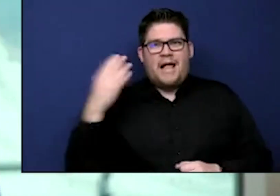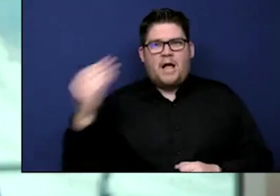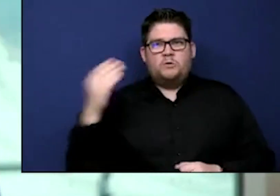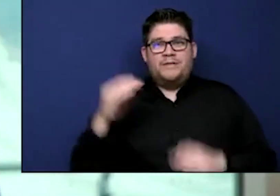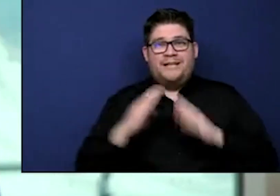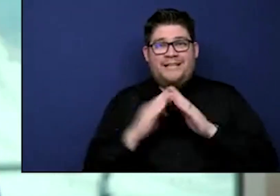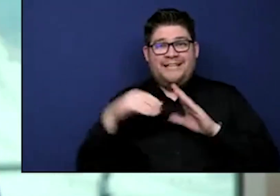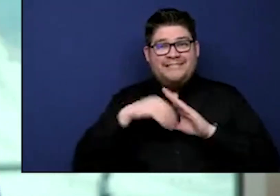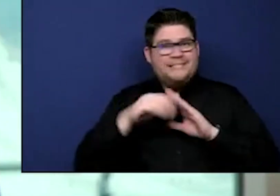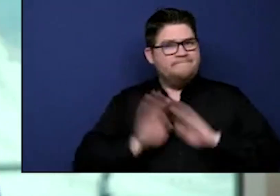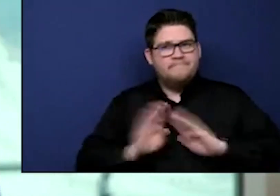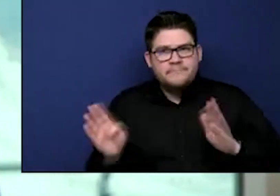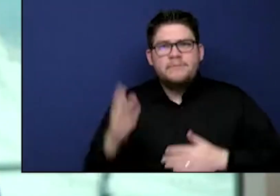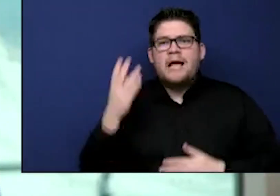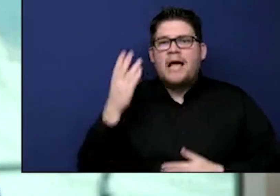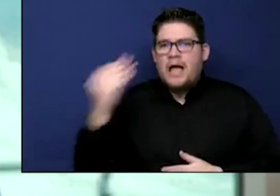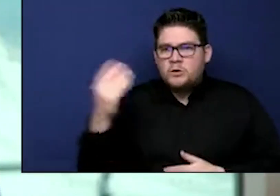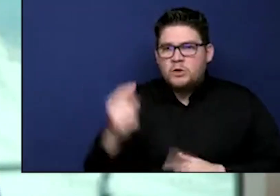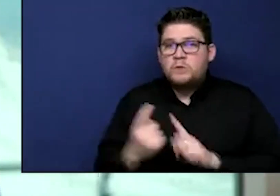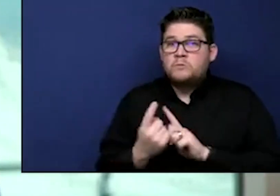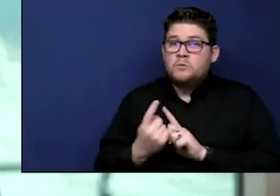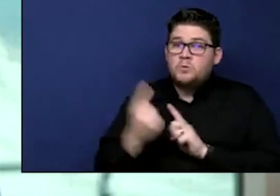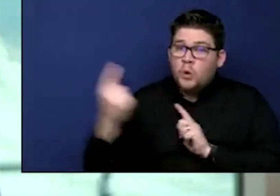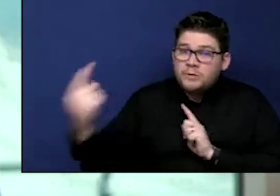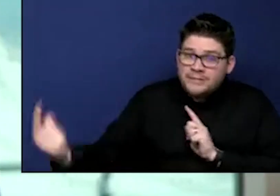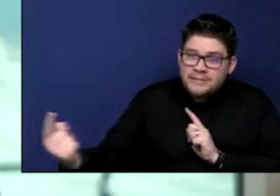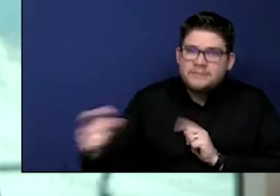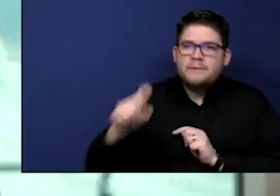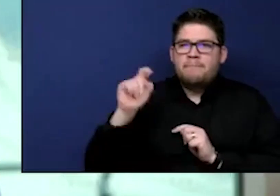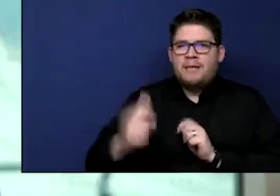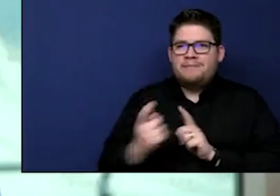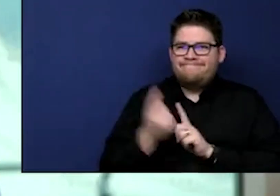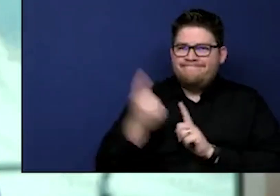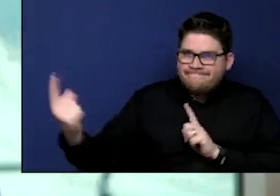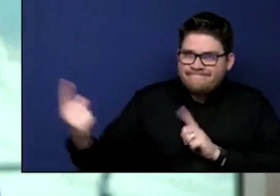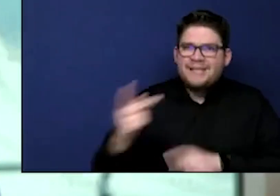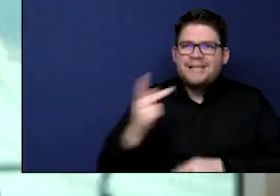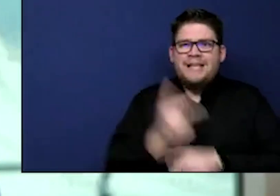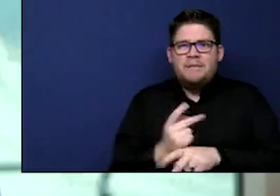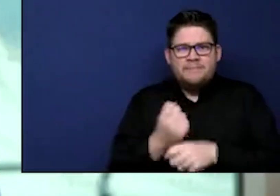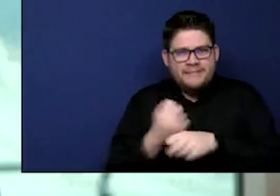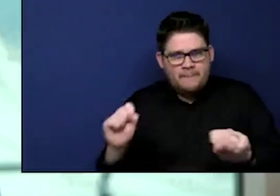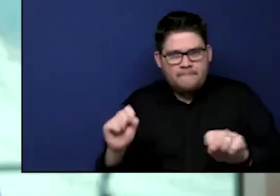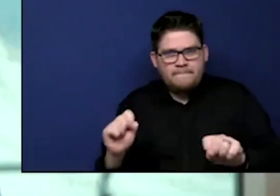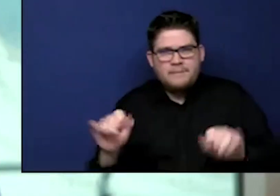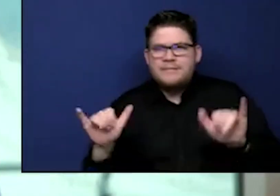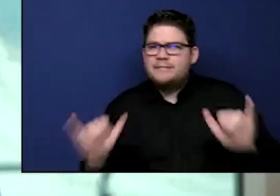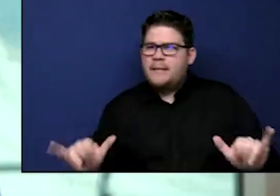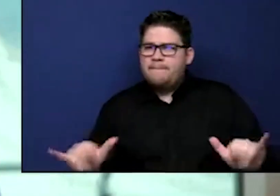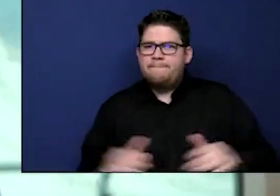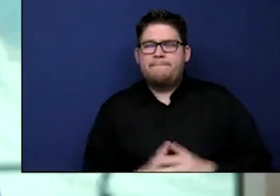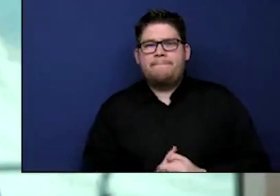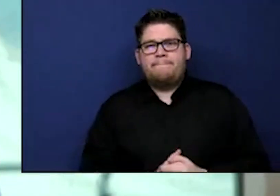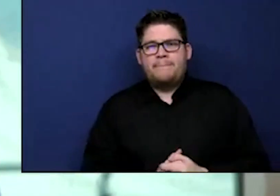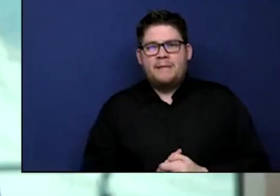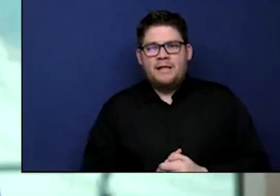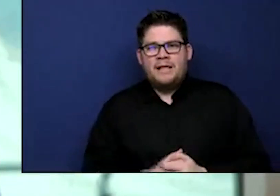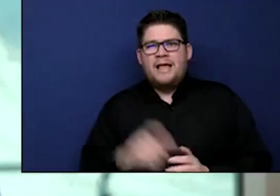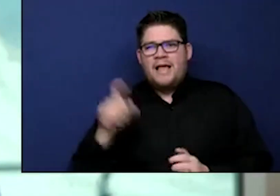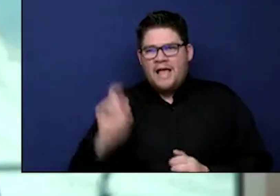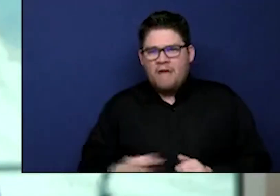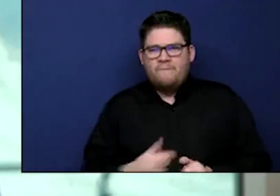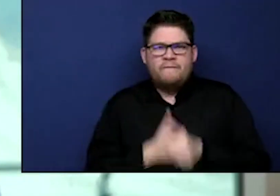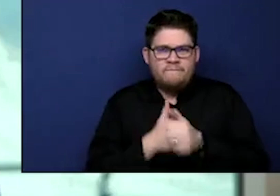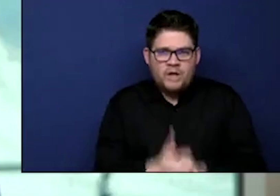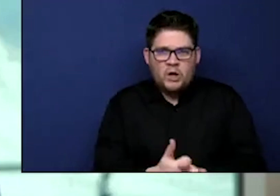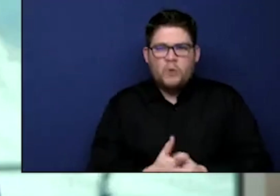keep our distance. We need to keep safe. So those things are still the same. And we need to make sure that we're following them. I